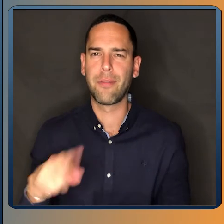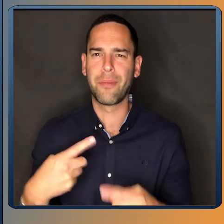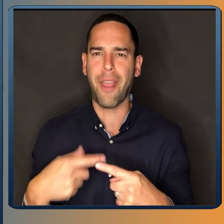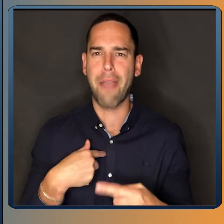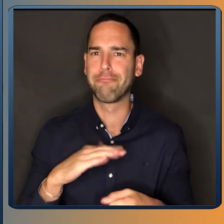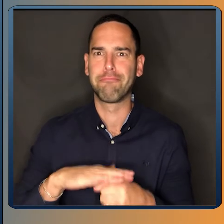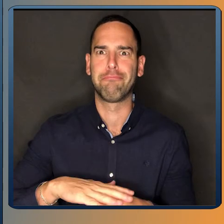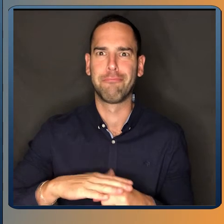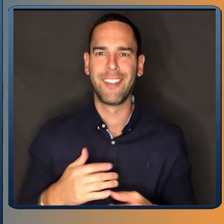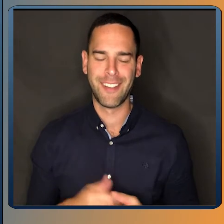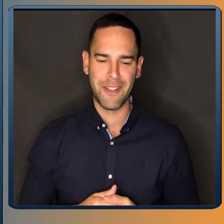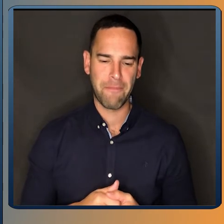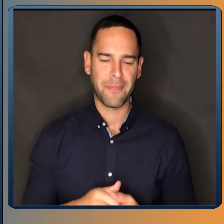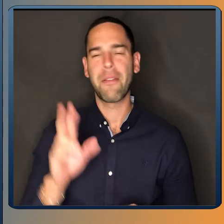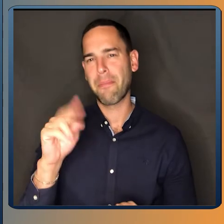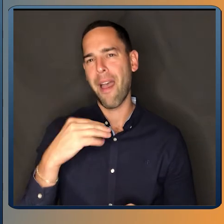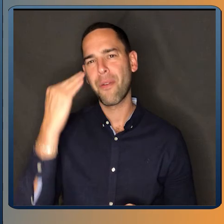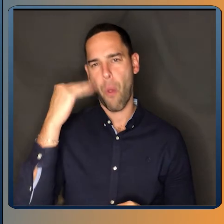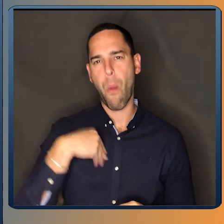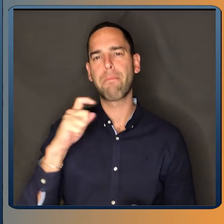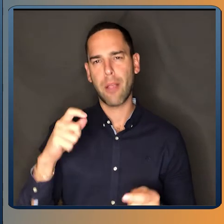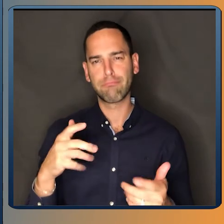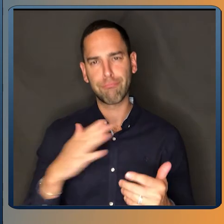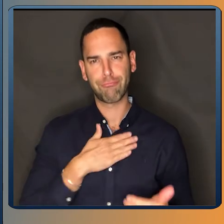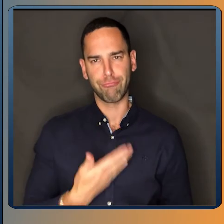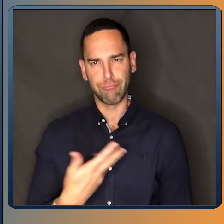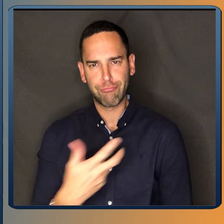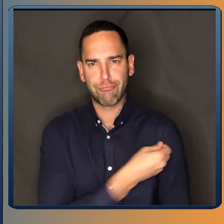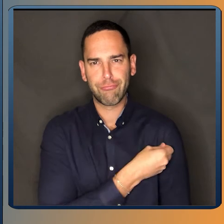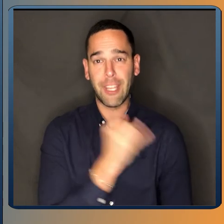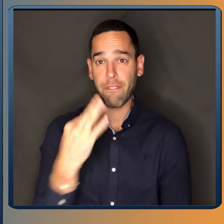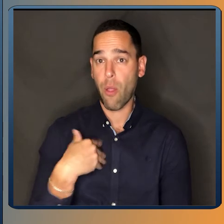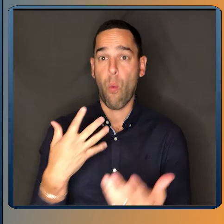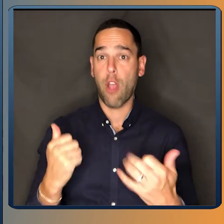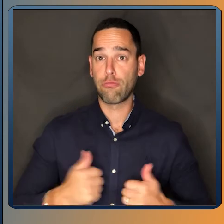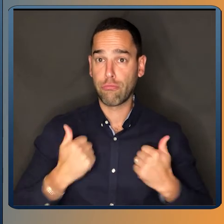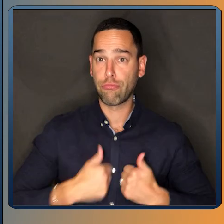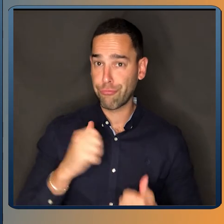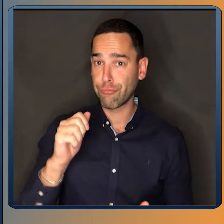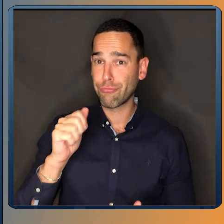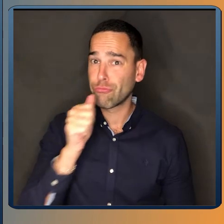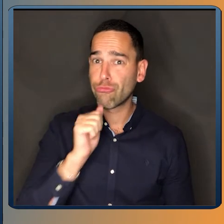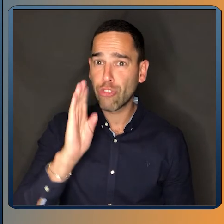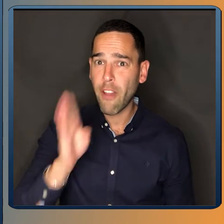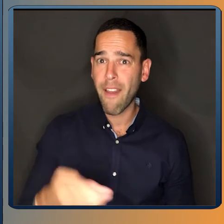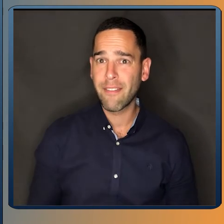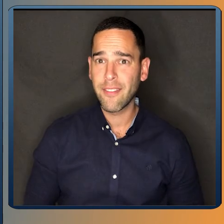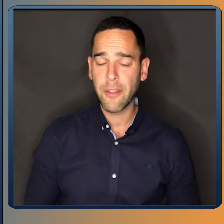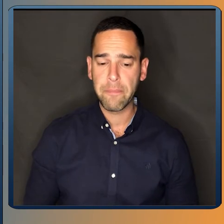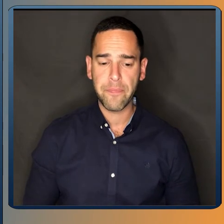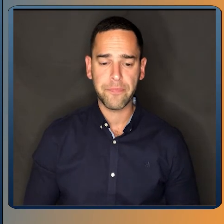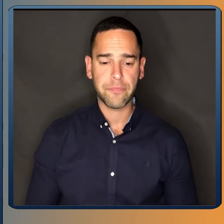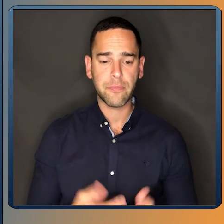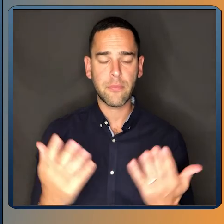It's something that I have to do if I want to survive. If I want people to see